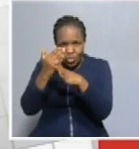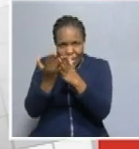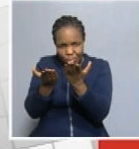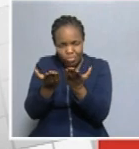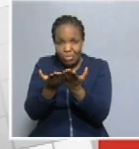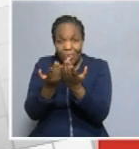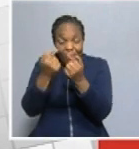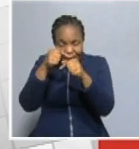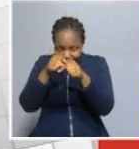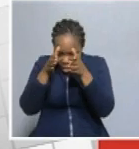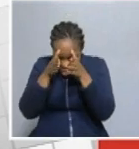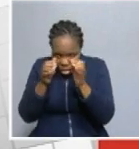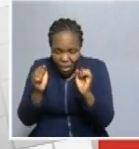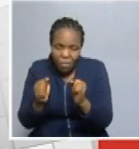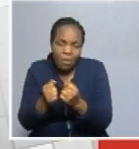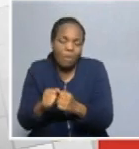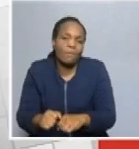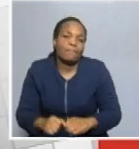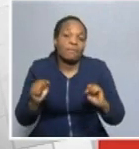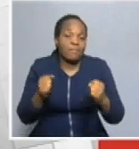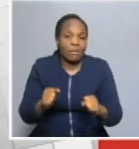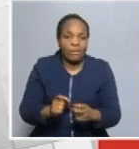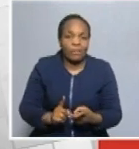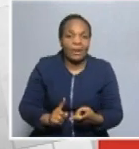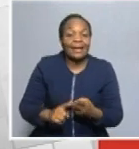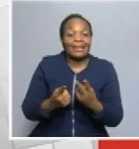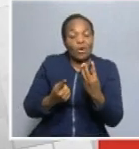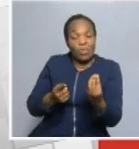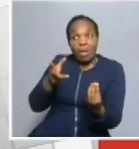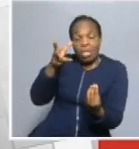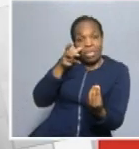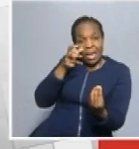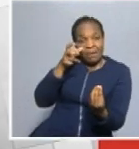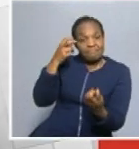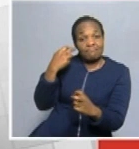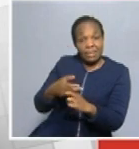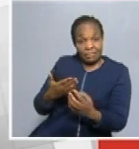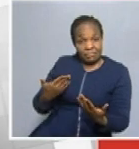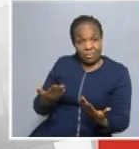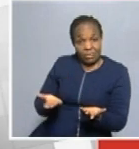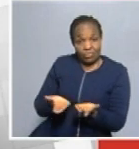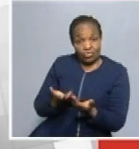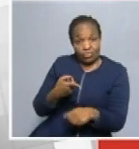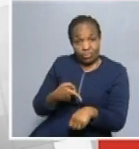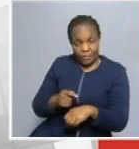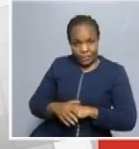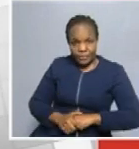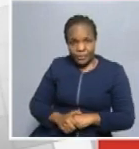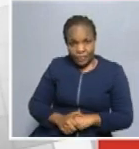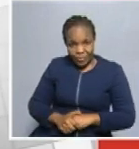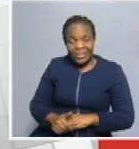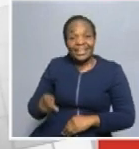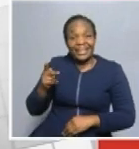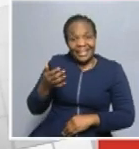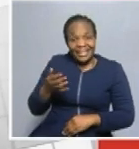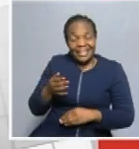teaching learners, but also for learners to be able to absorb material. So negative emotions also